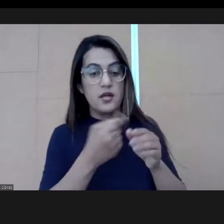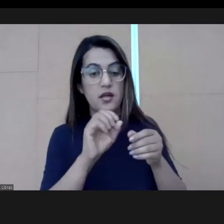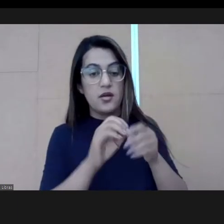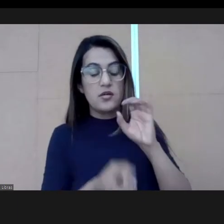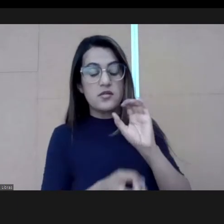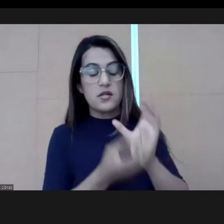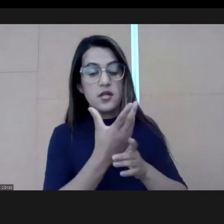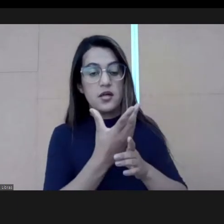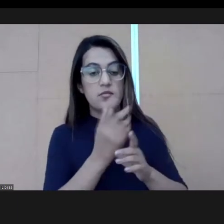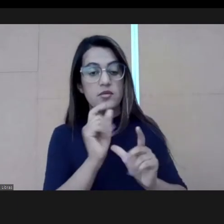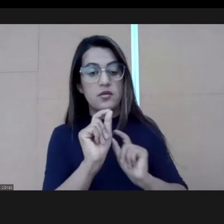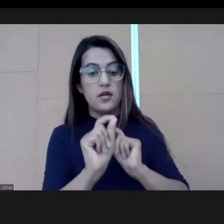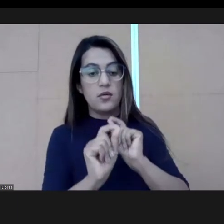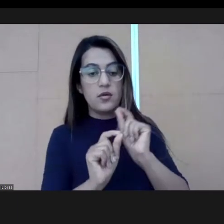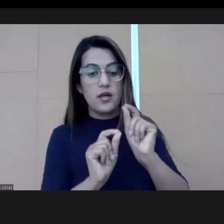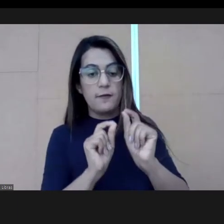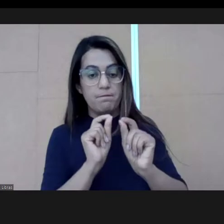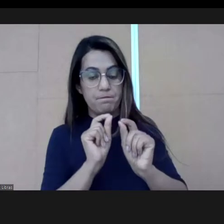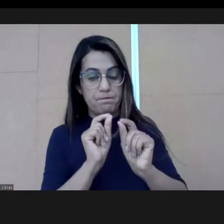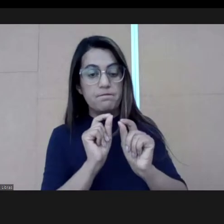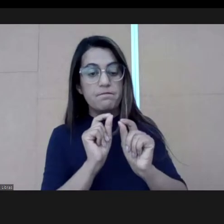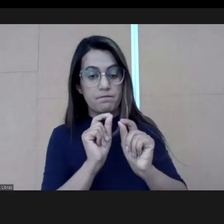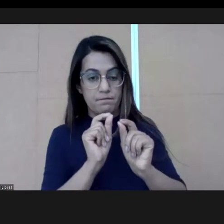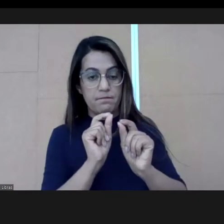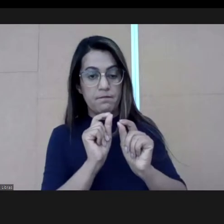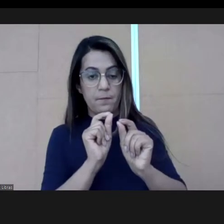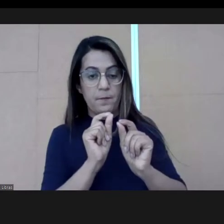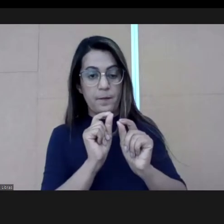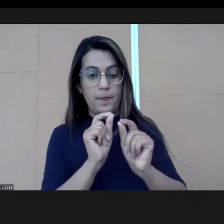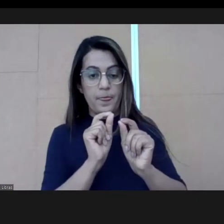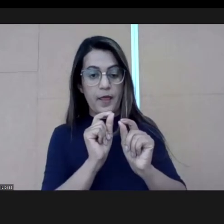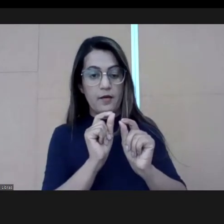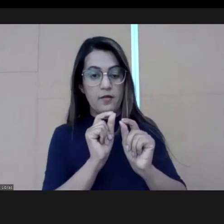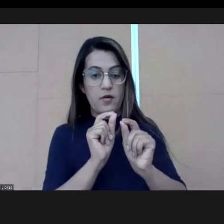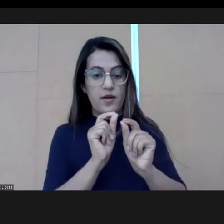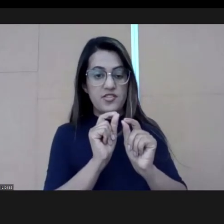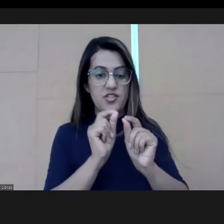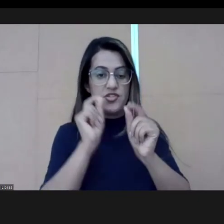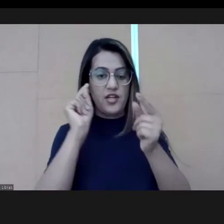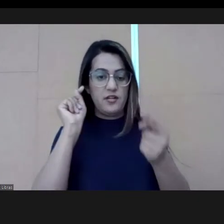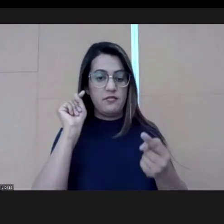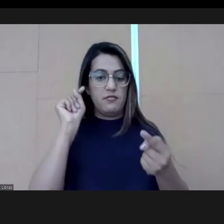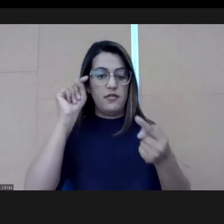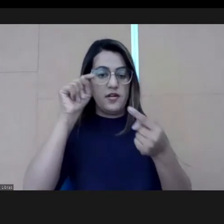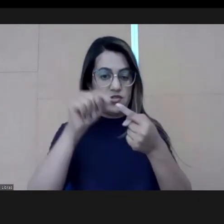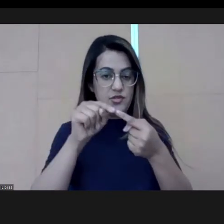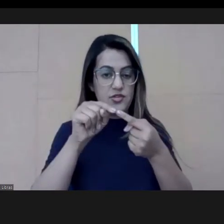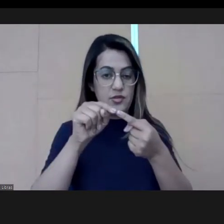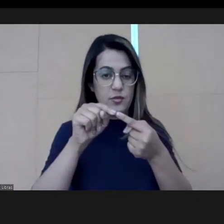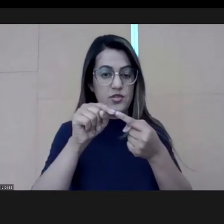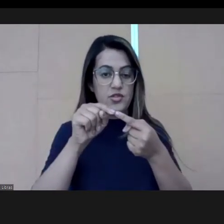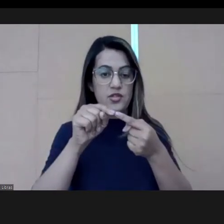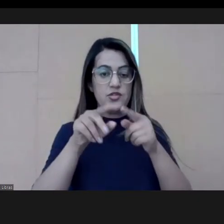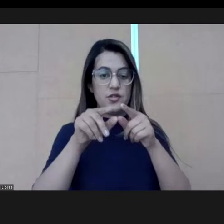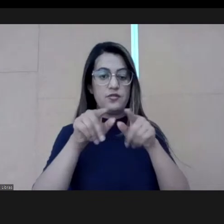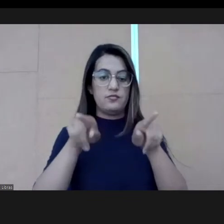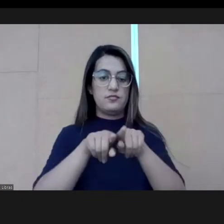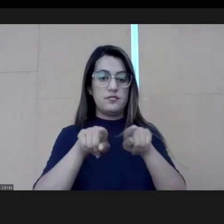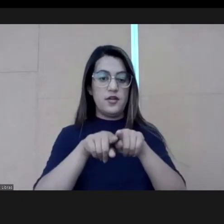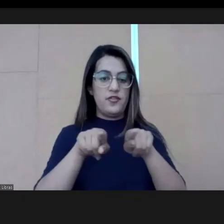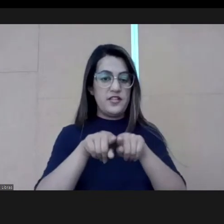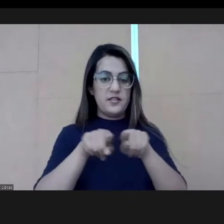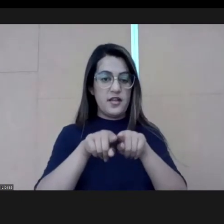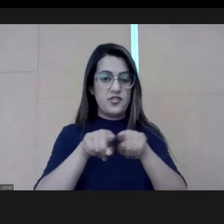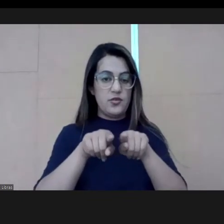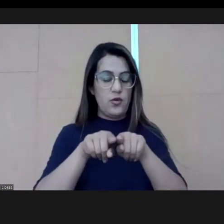we wanted to focus on the proposal to tackle the challenges that we had. The first one